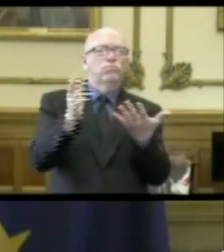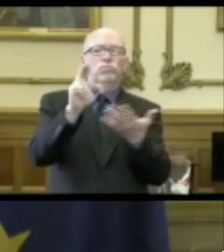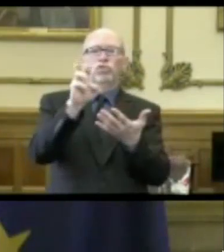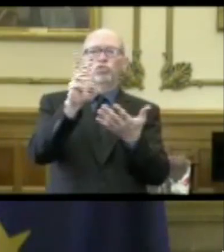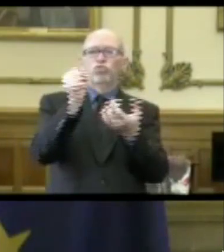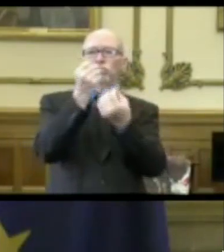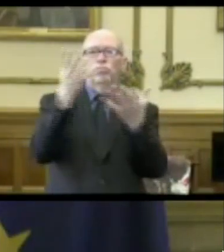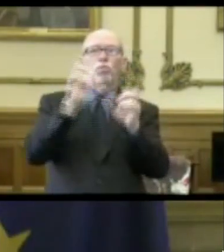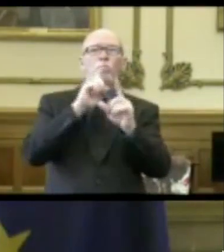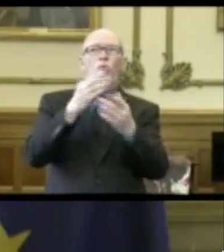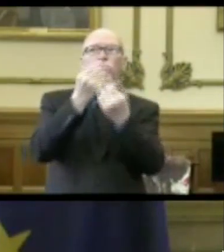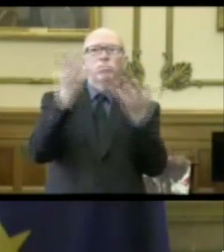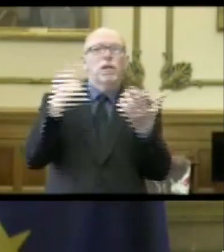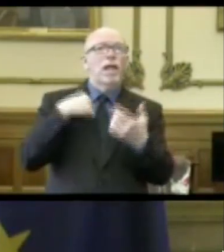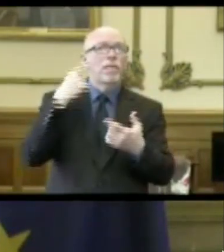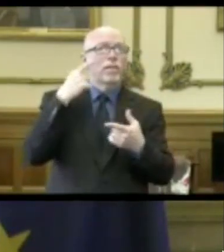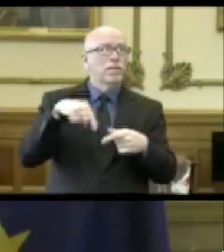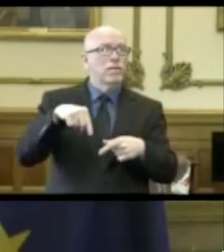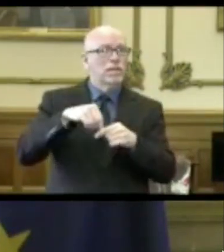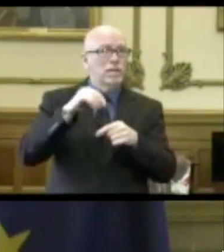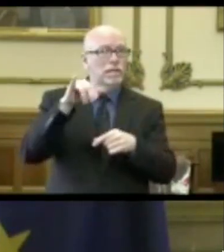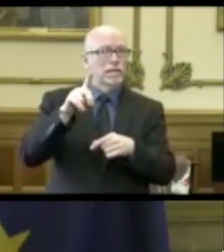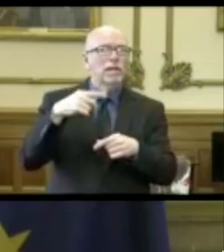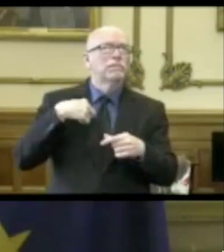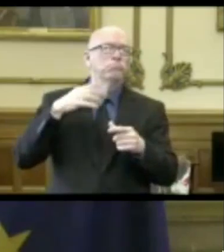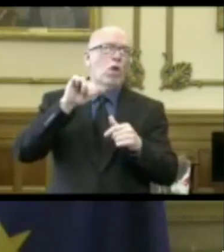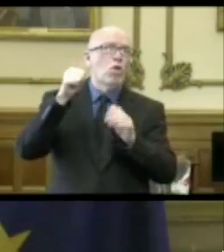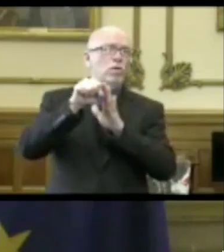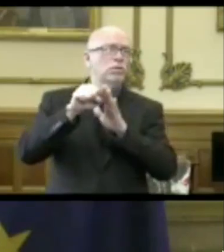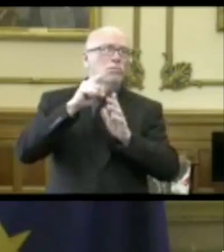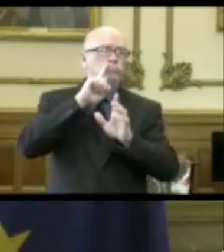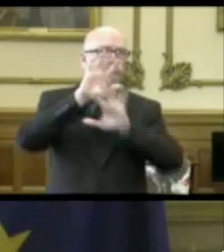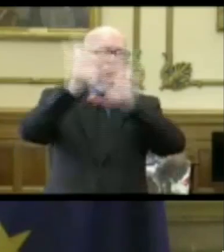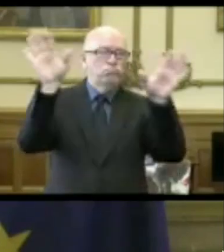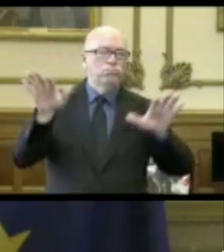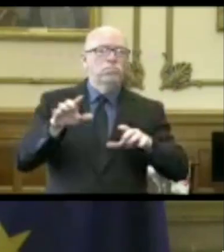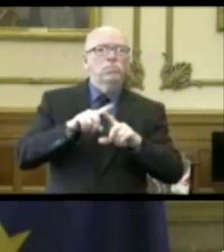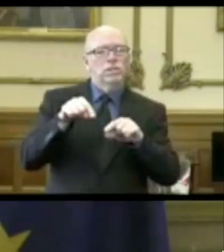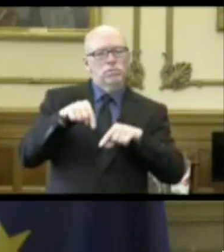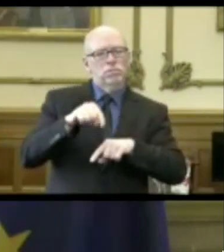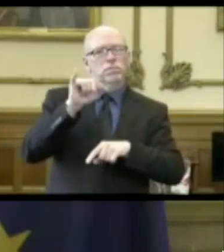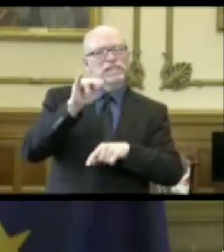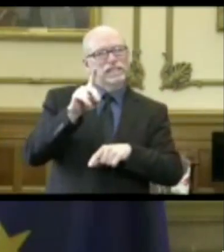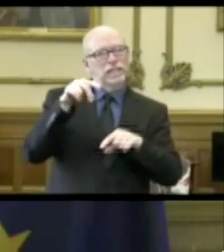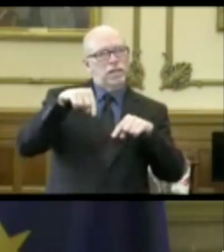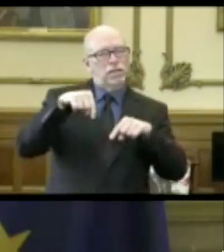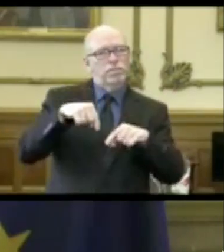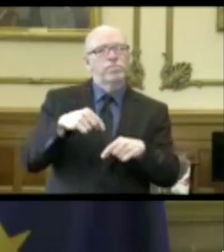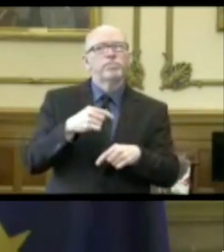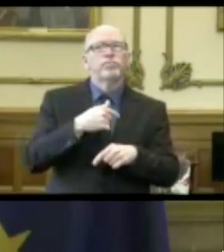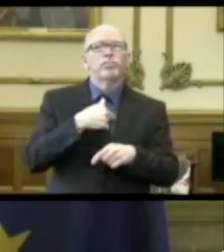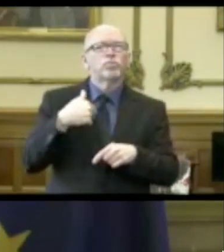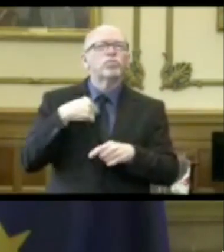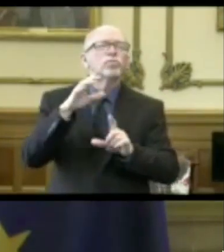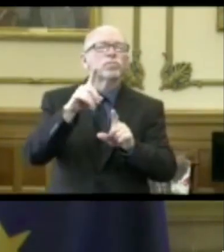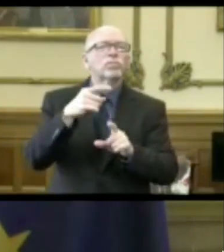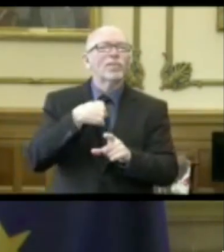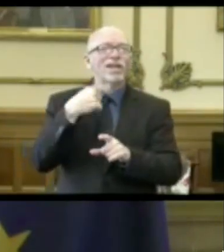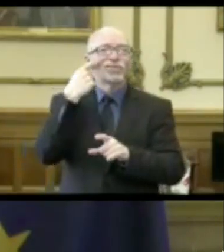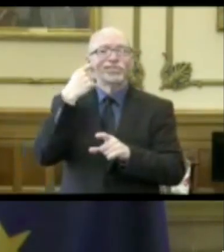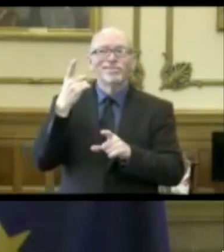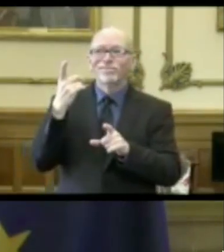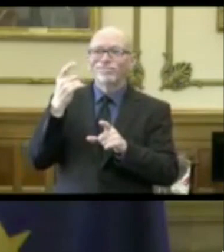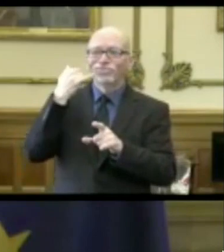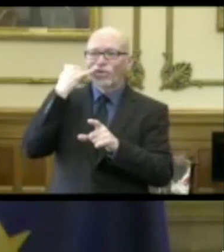think in the state of Indiana, I can't speak for other states, although we just did, I just got off a